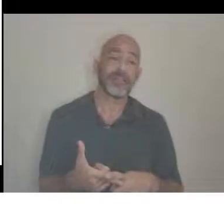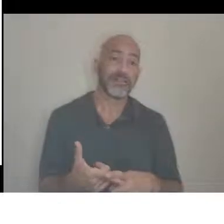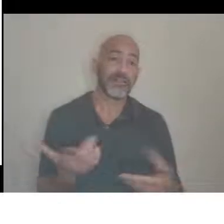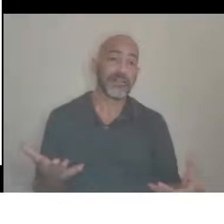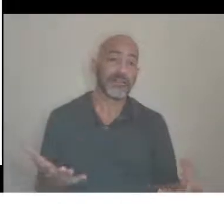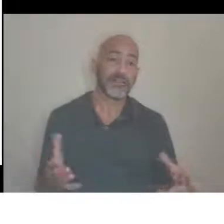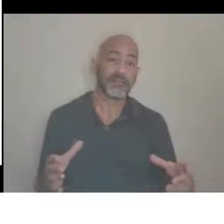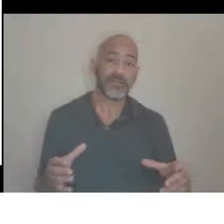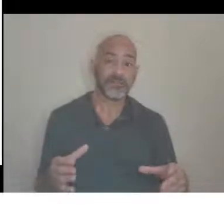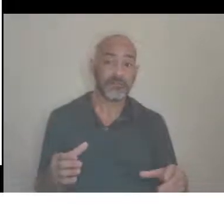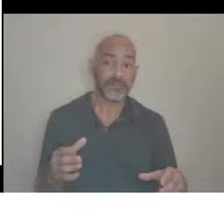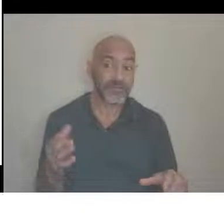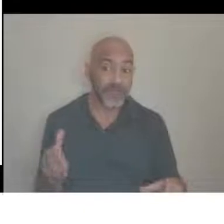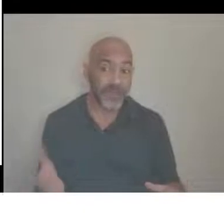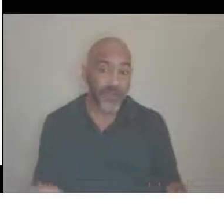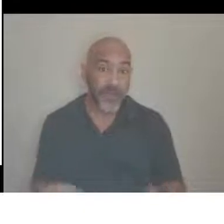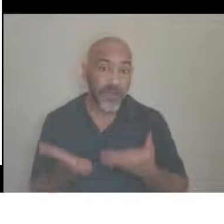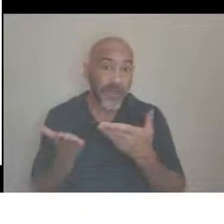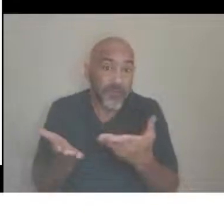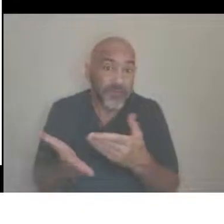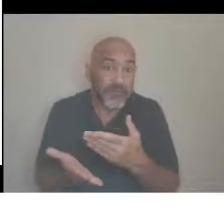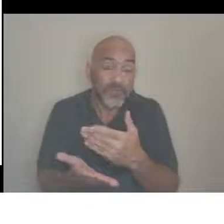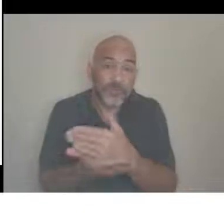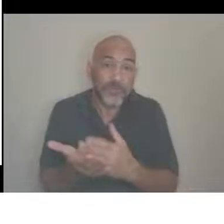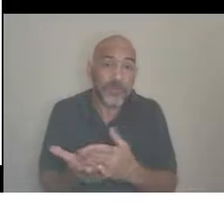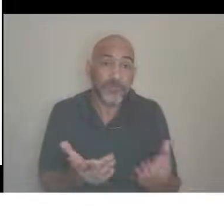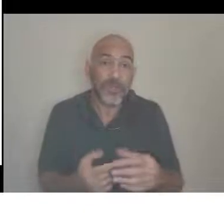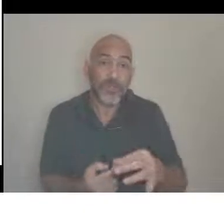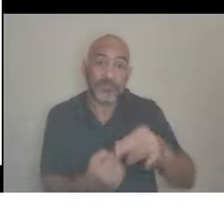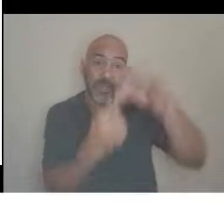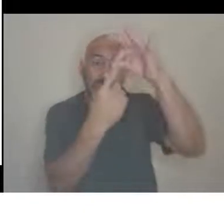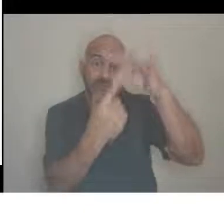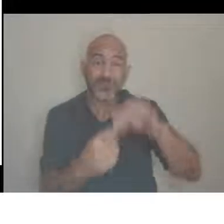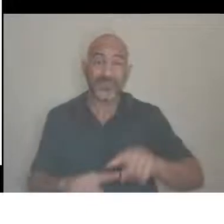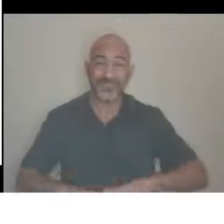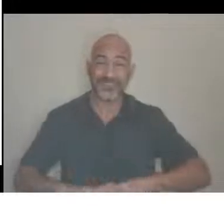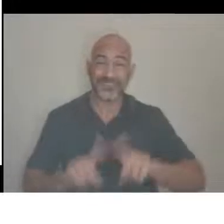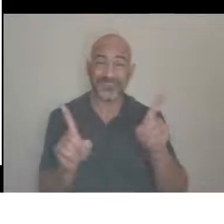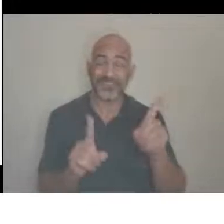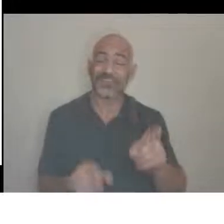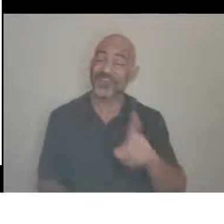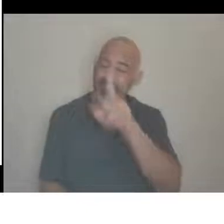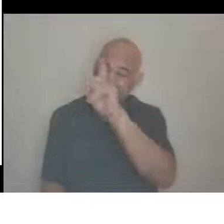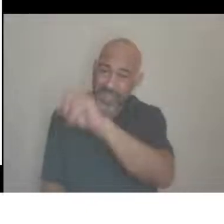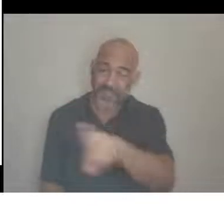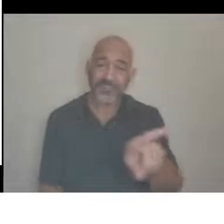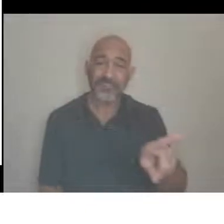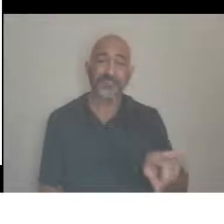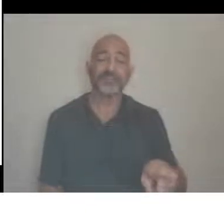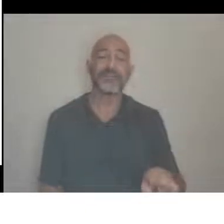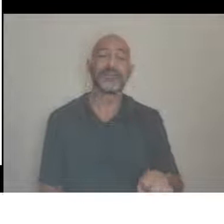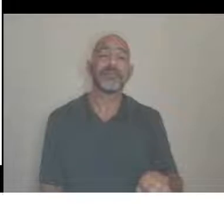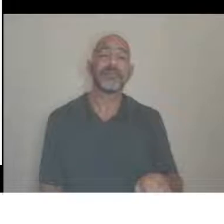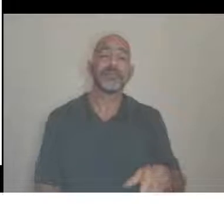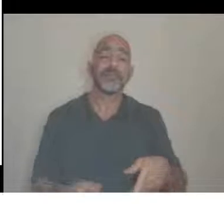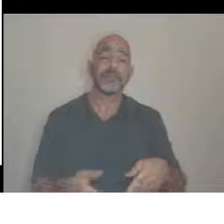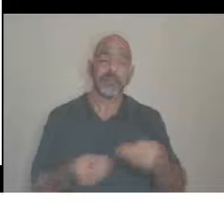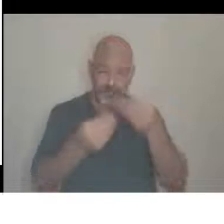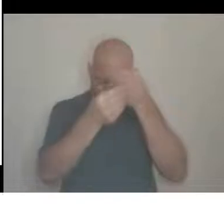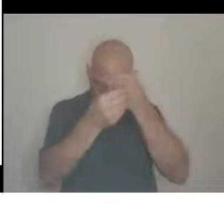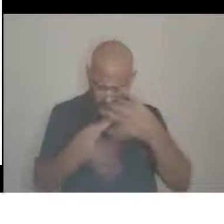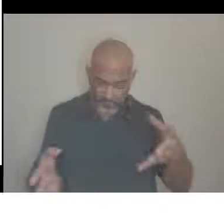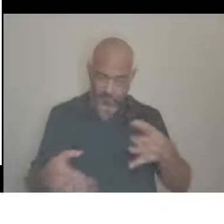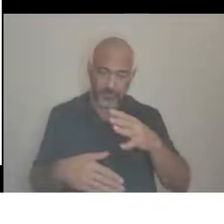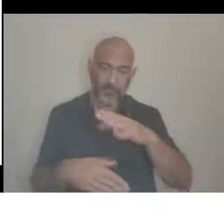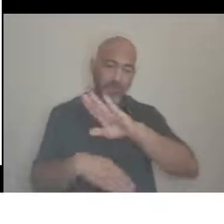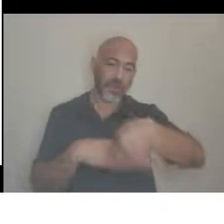Just if you are open and let everybody tell you the best way to interact with them, then all of our relationships,